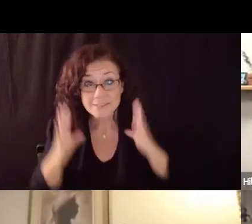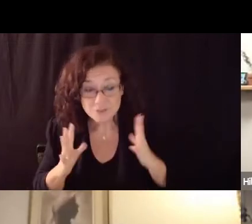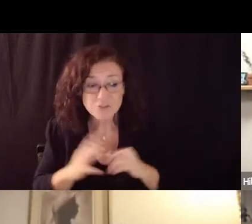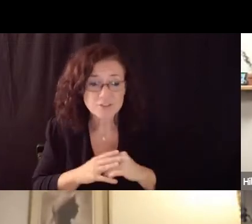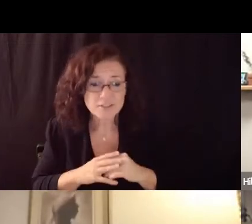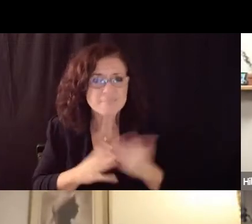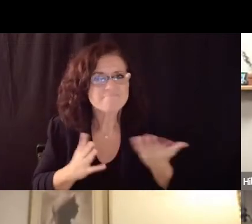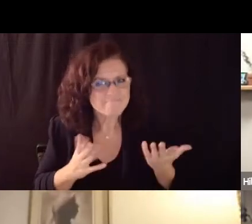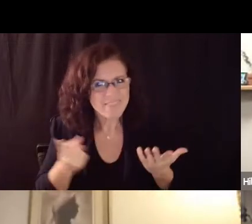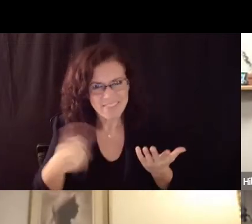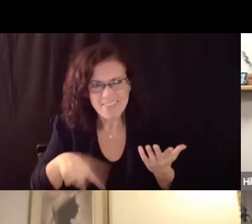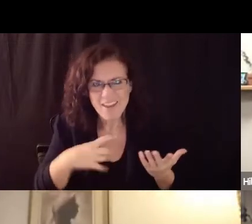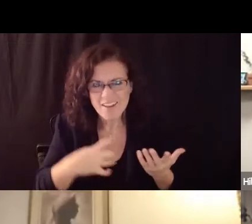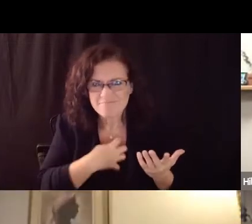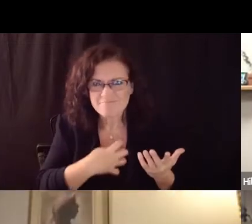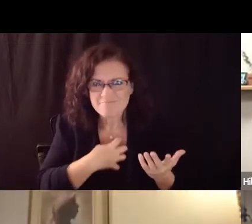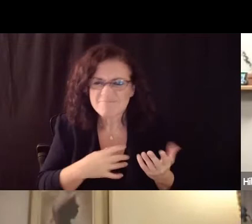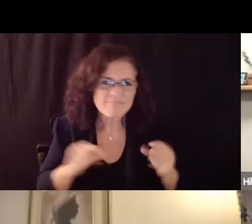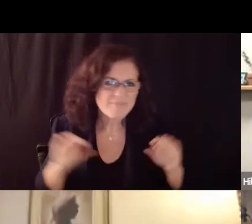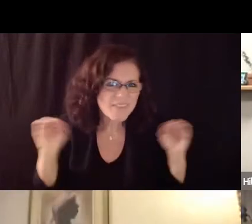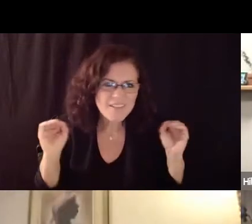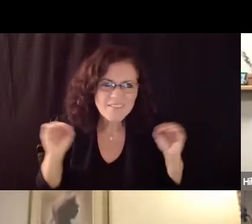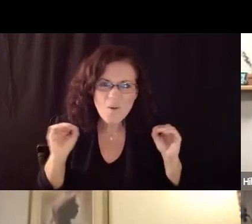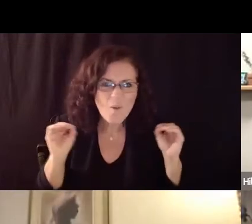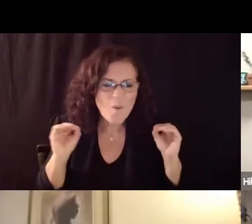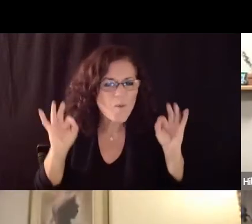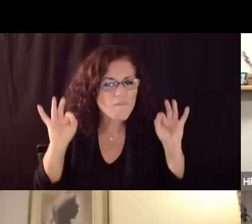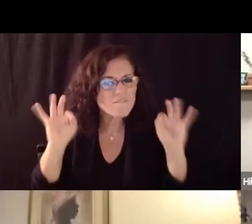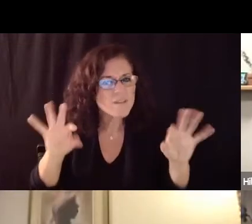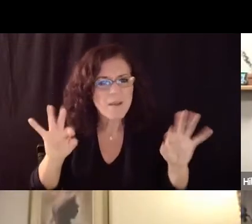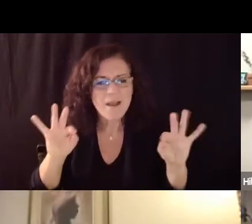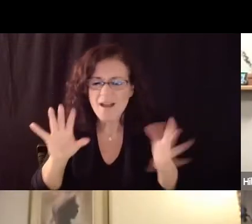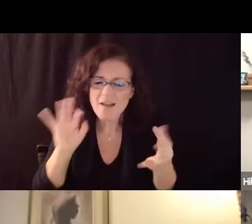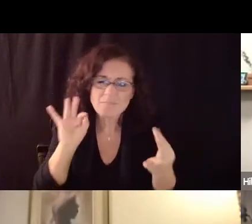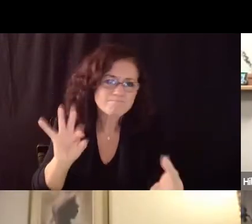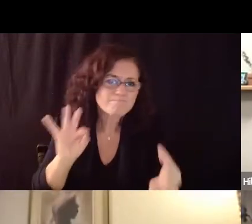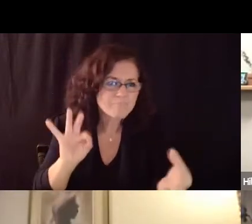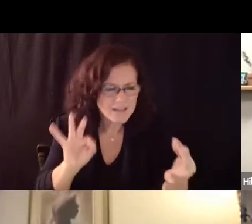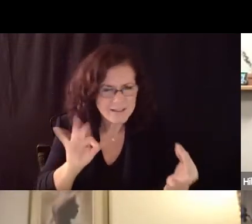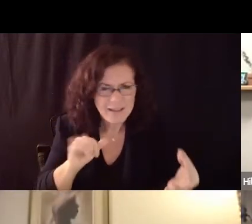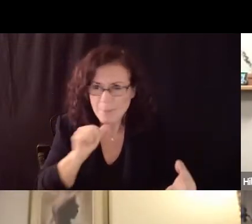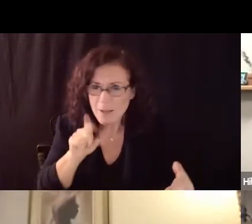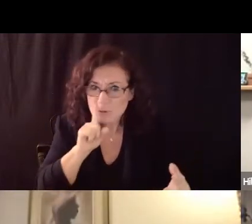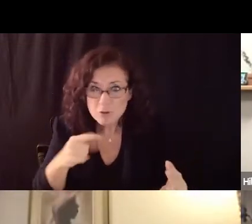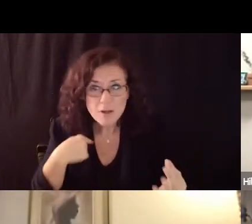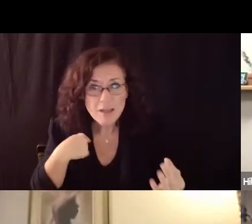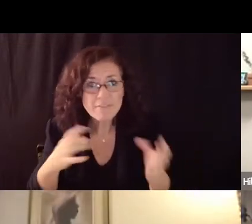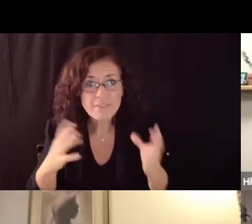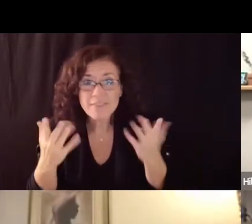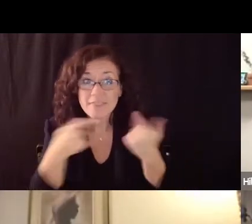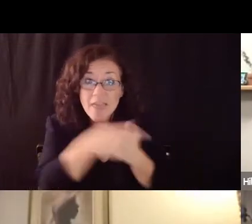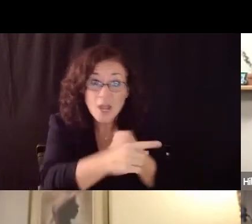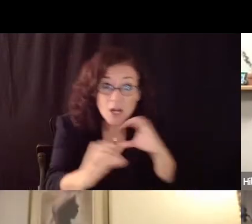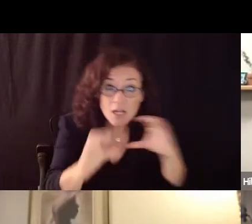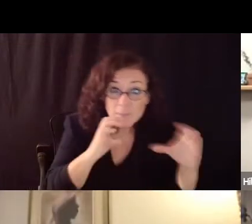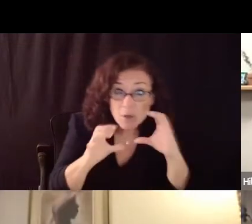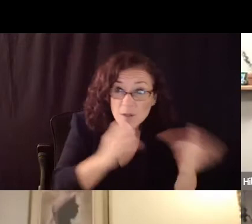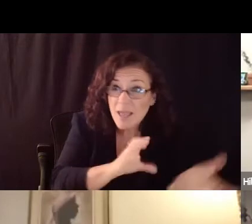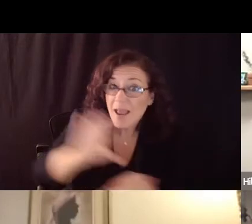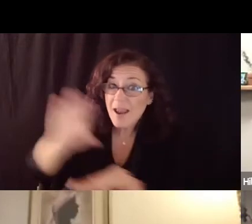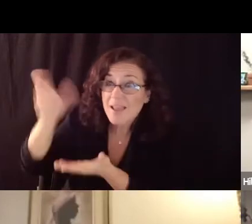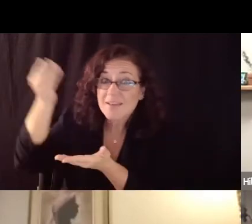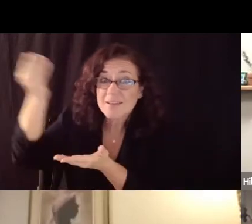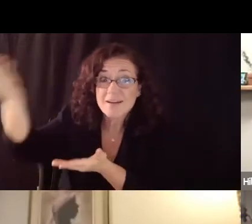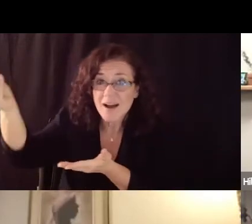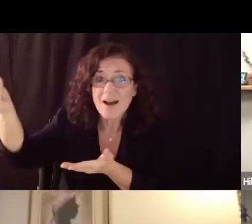of a conversation or they're not part of that and i don't know if there's a breakdown in communication with regards to it's being discussed at the administrative